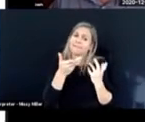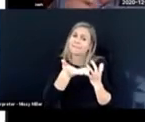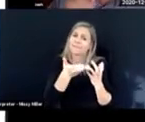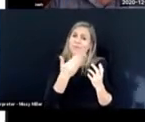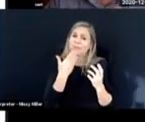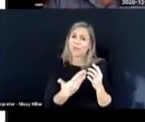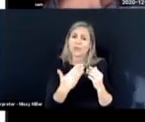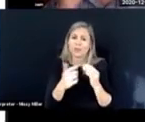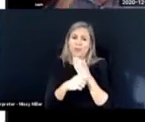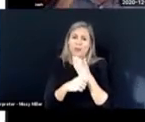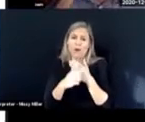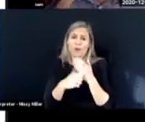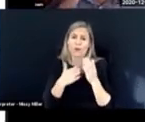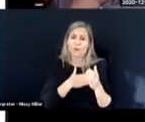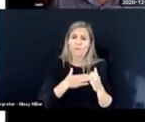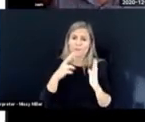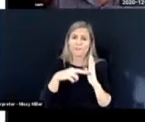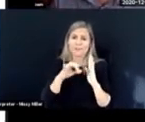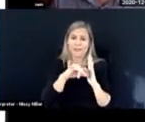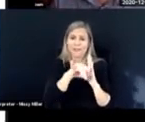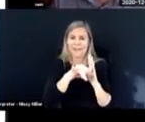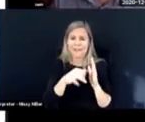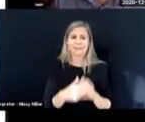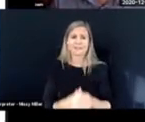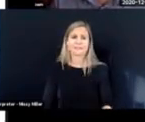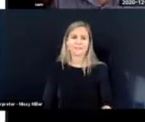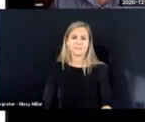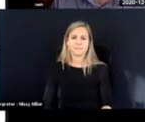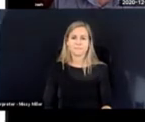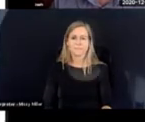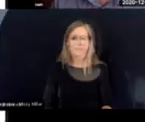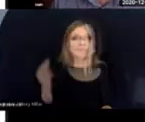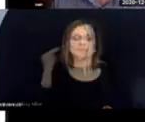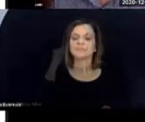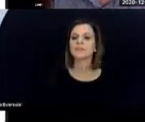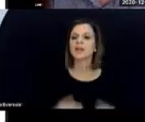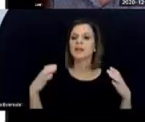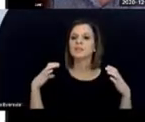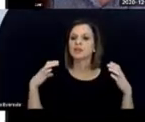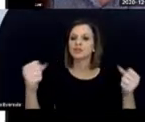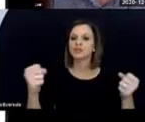really recommend that you have a look at Robby's article.